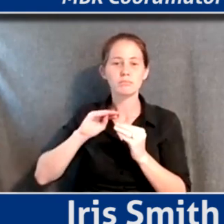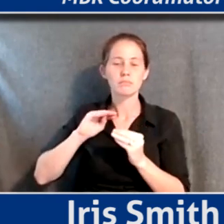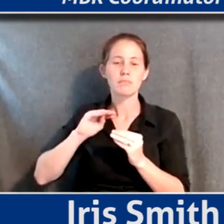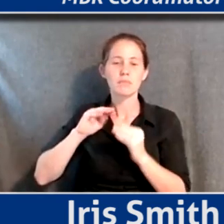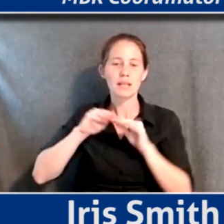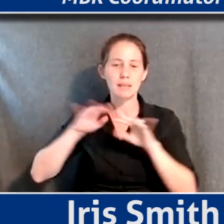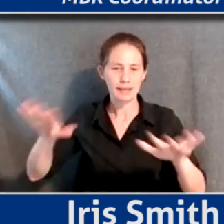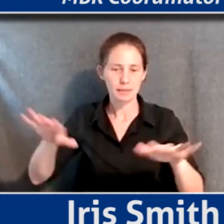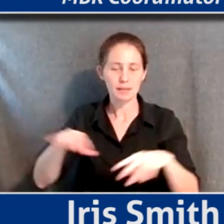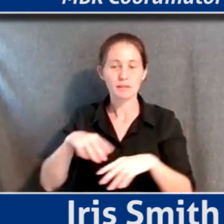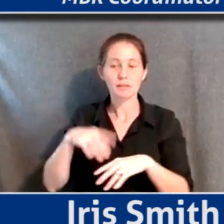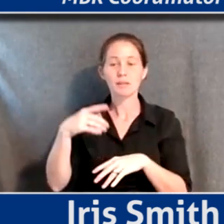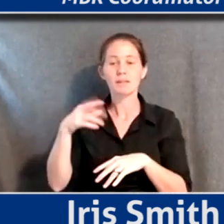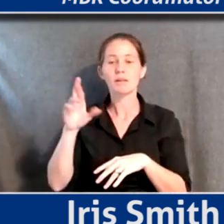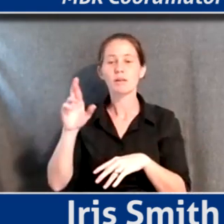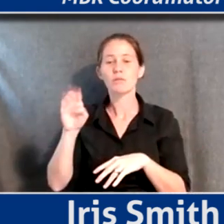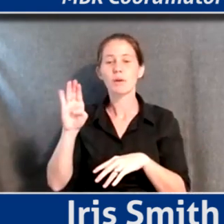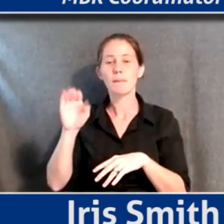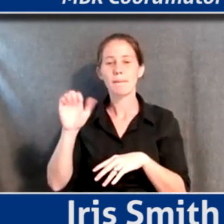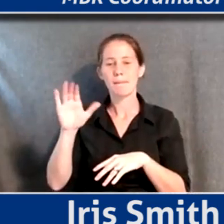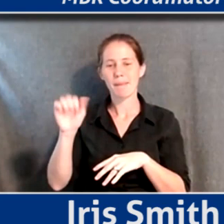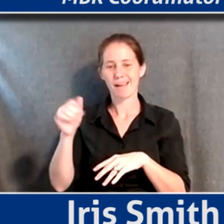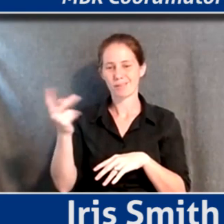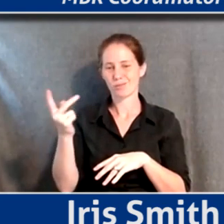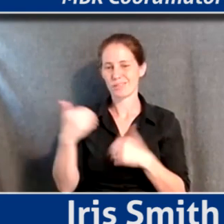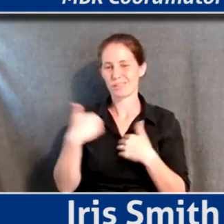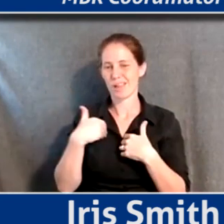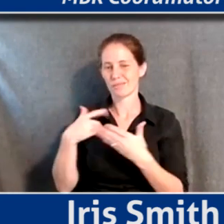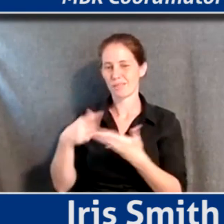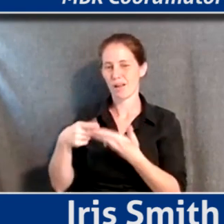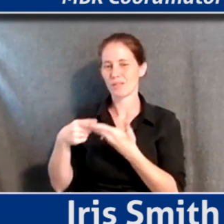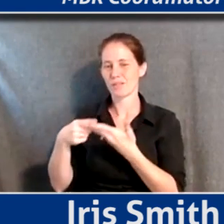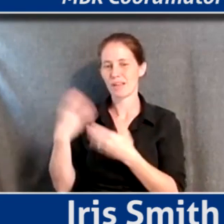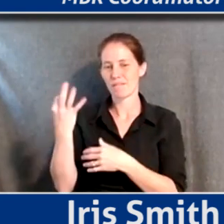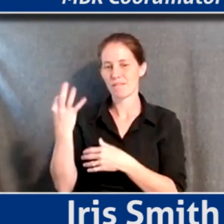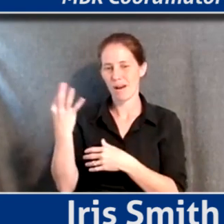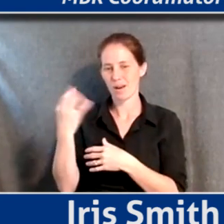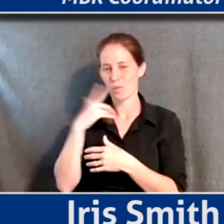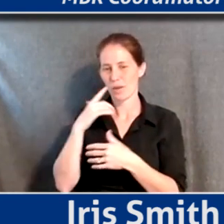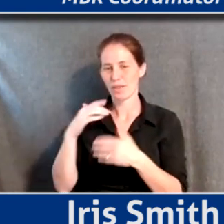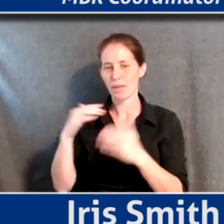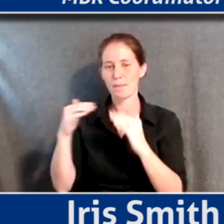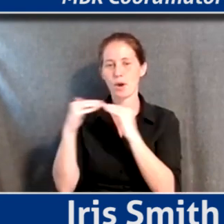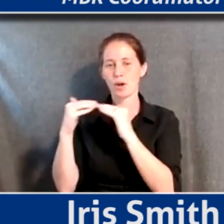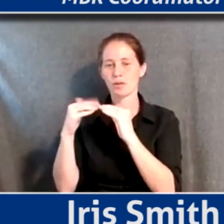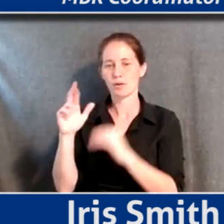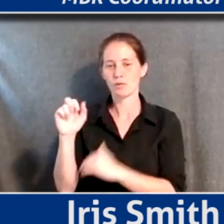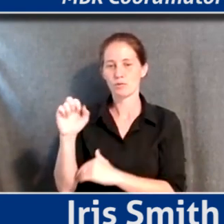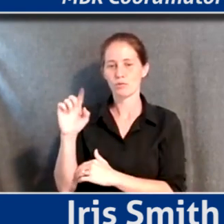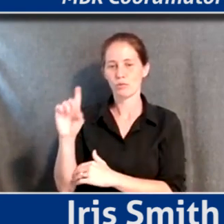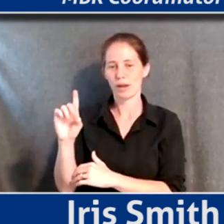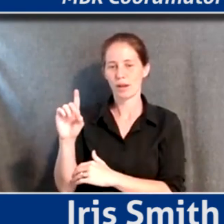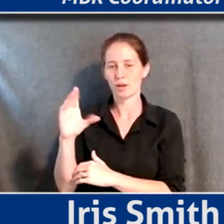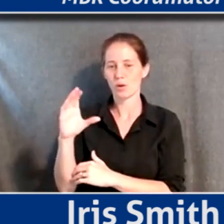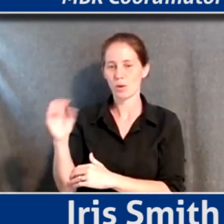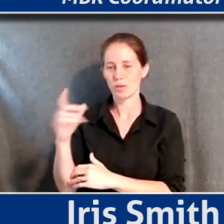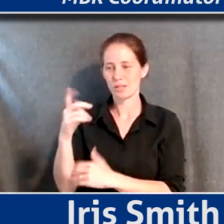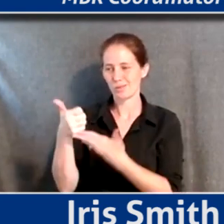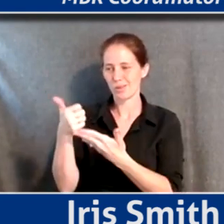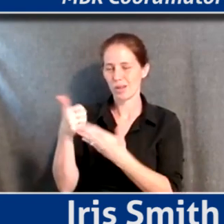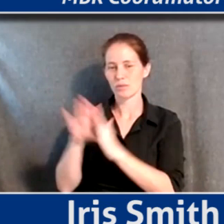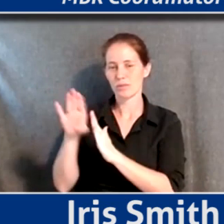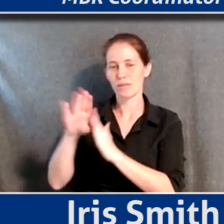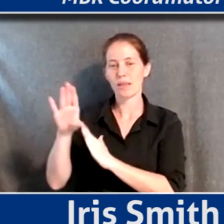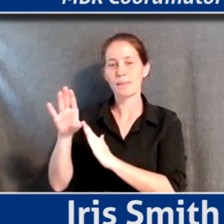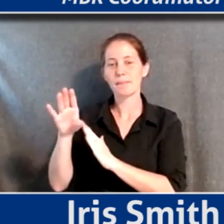– Rebecca and I had this conversation on Friday with our partners from the RAND Corporation who helped develop the preliminary